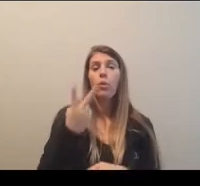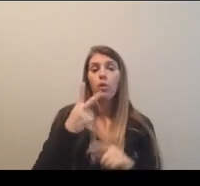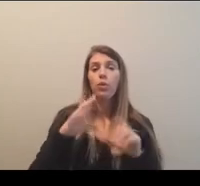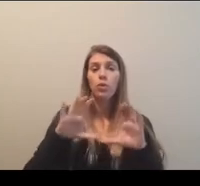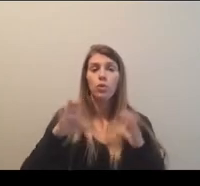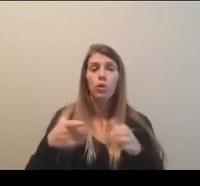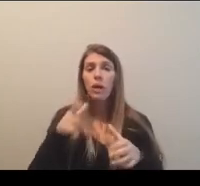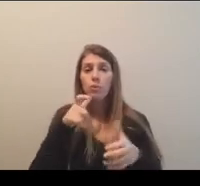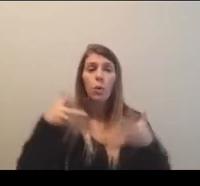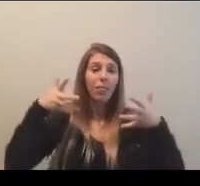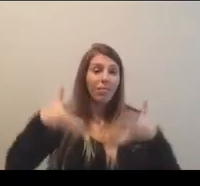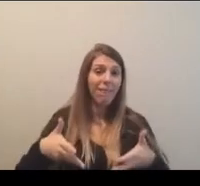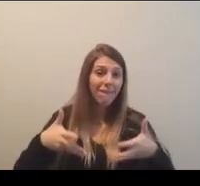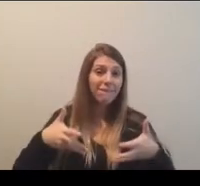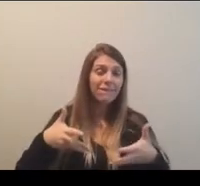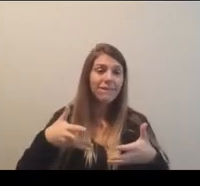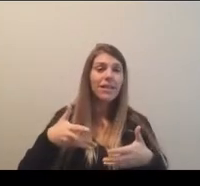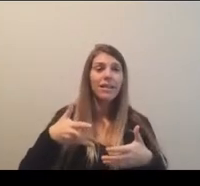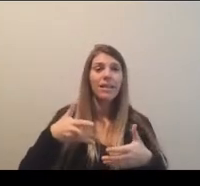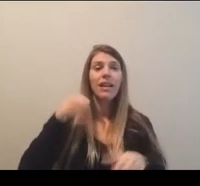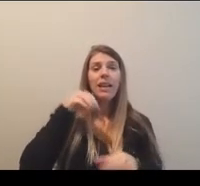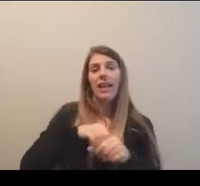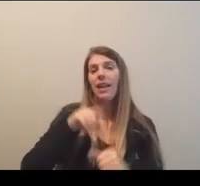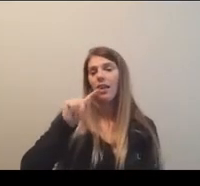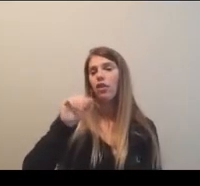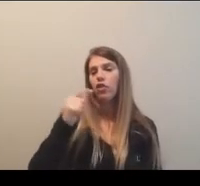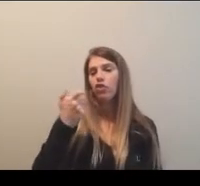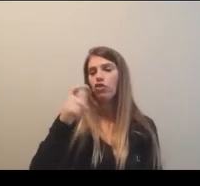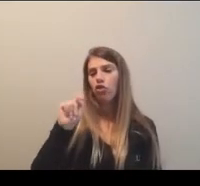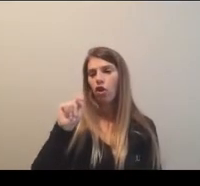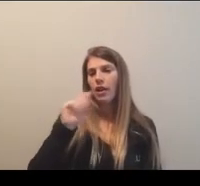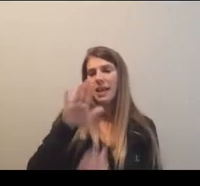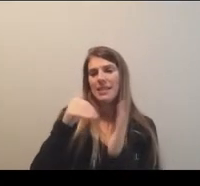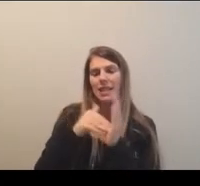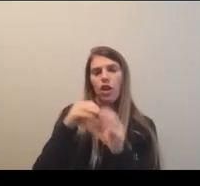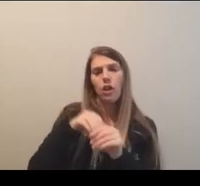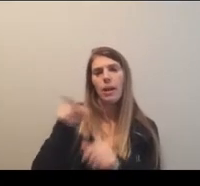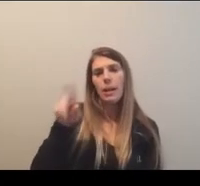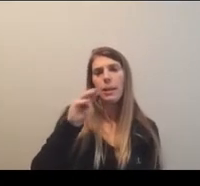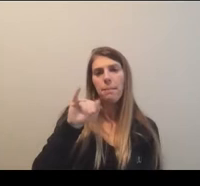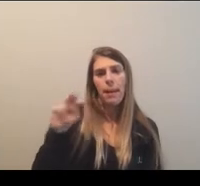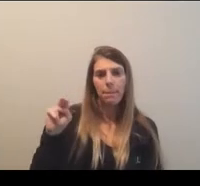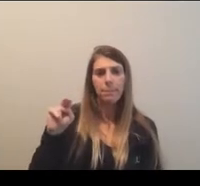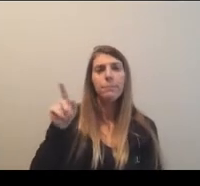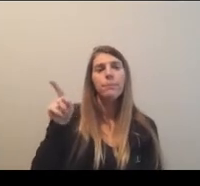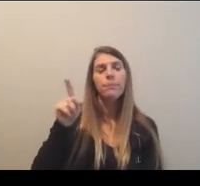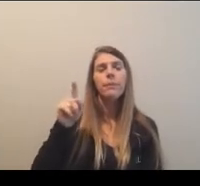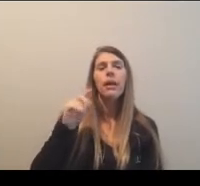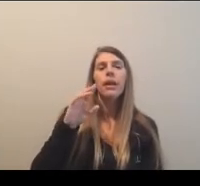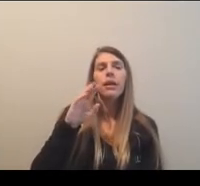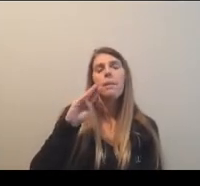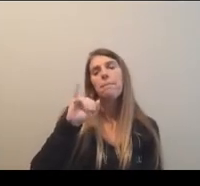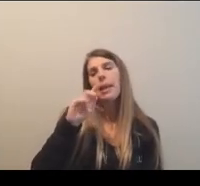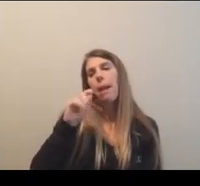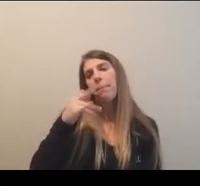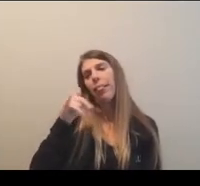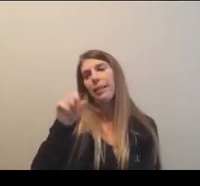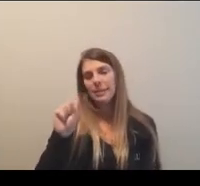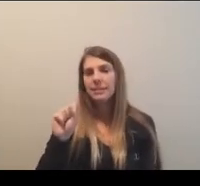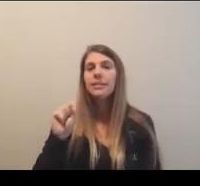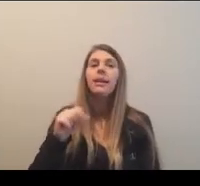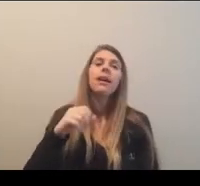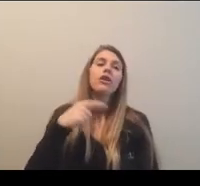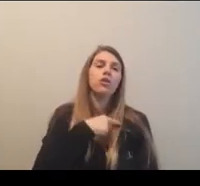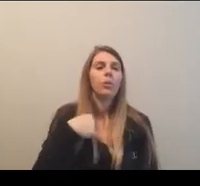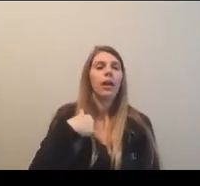remaining, um, that will be in the target center in Minneapolis, um, during the day. Um, there's a lot of effort being made to market